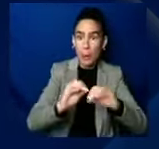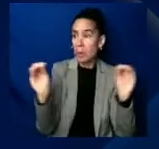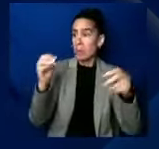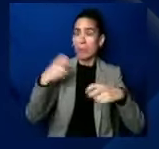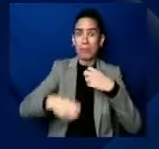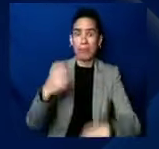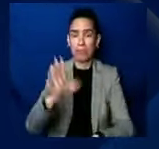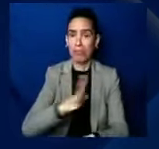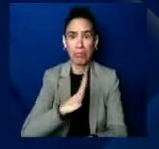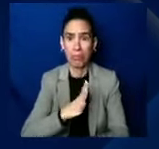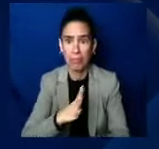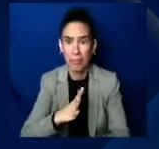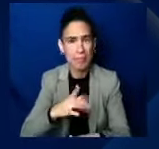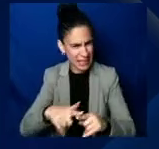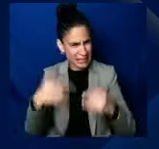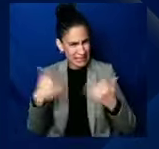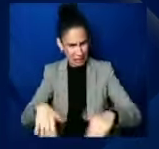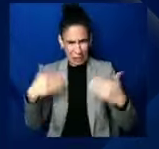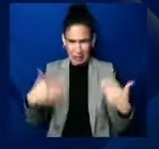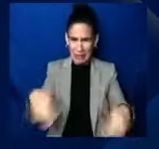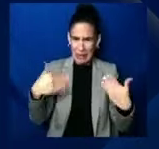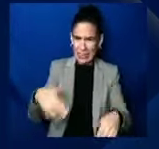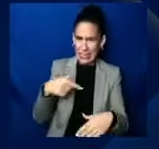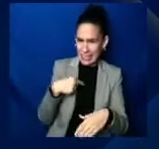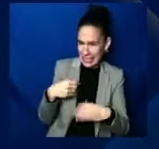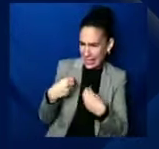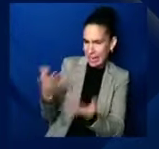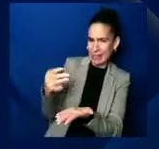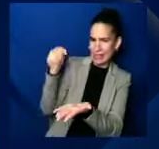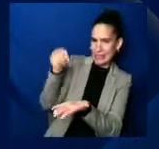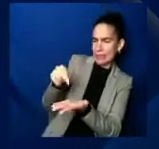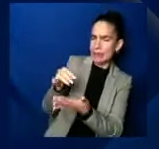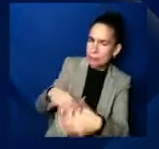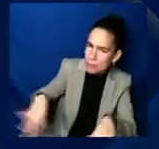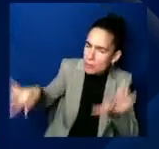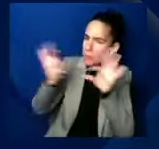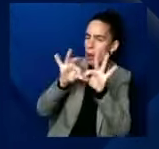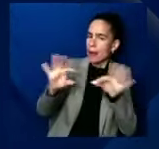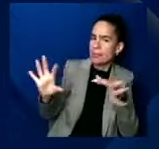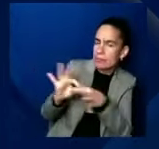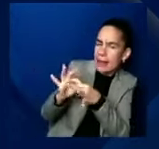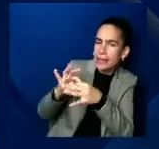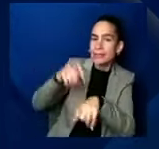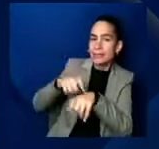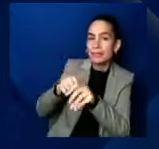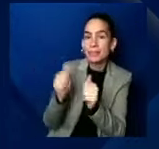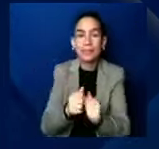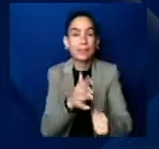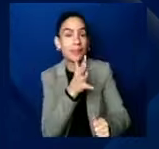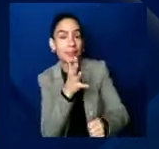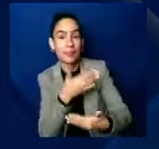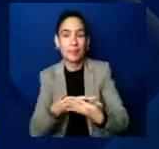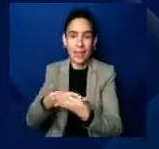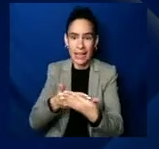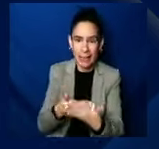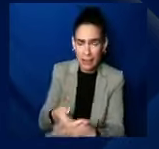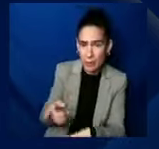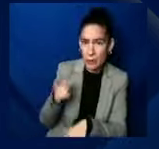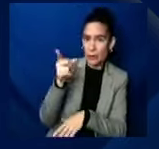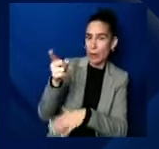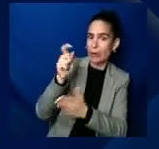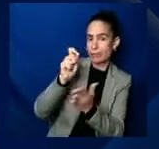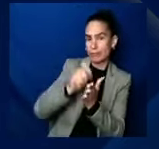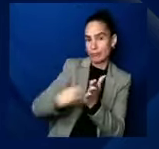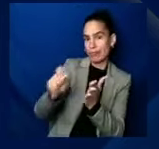of fundamental time of bonding, uh, at the beginning of a child's life. And so you've written about this. You've spoken out about this. You did a